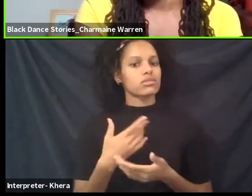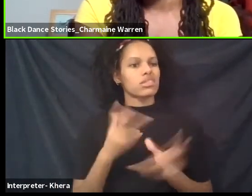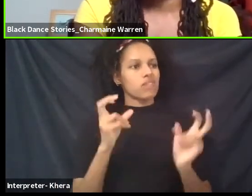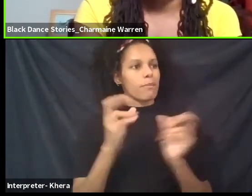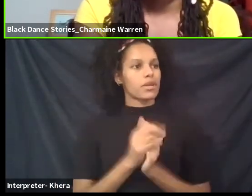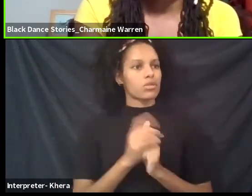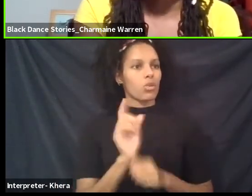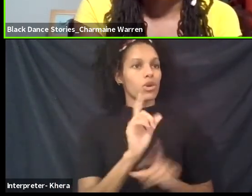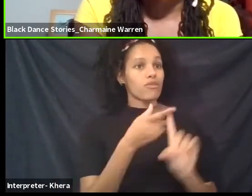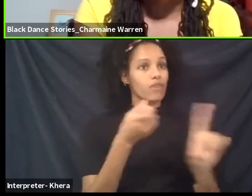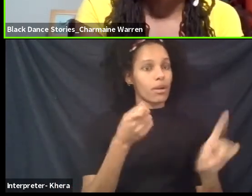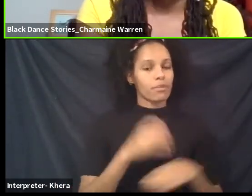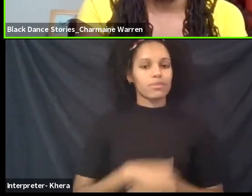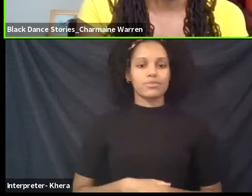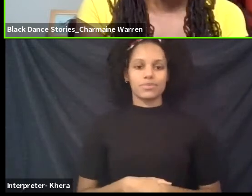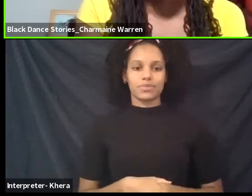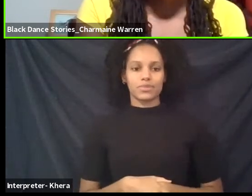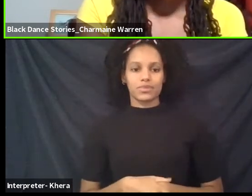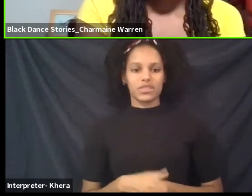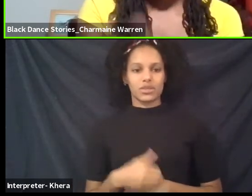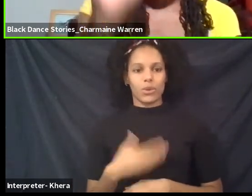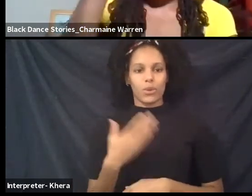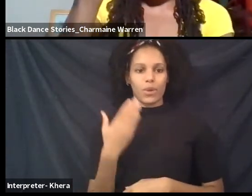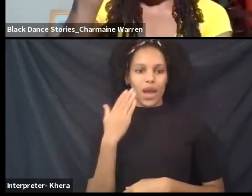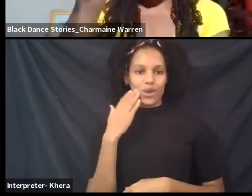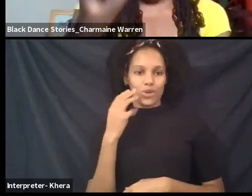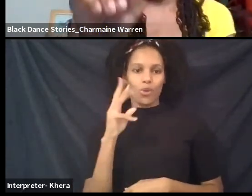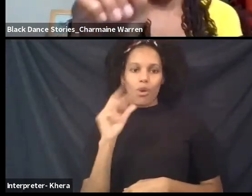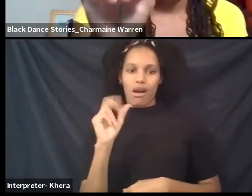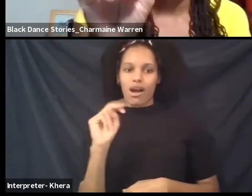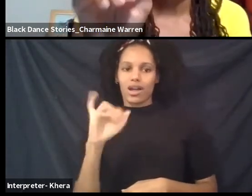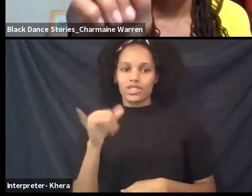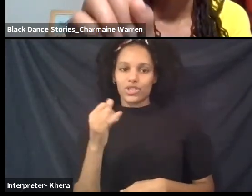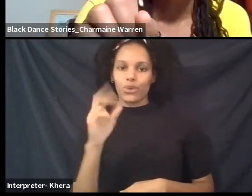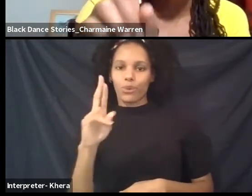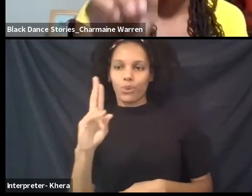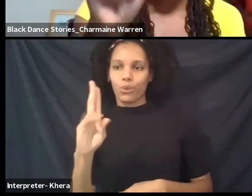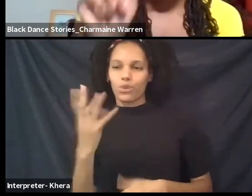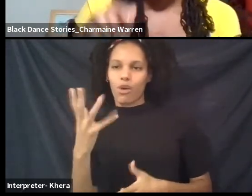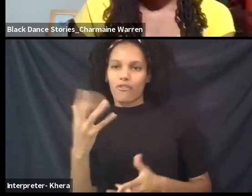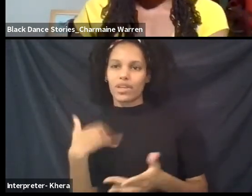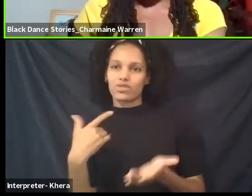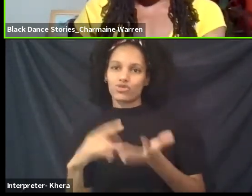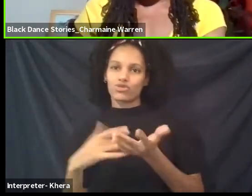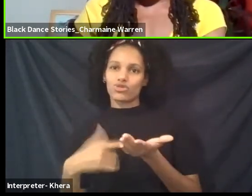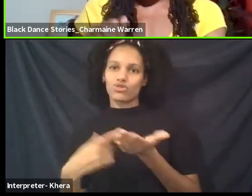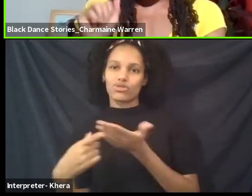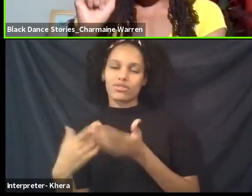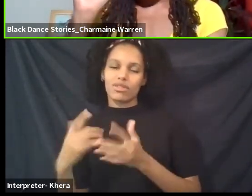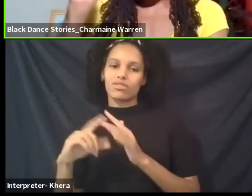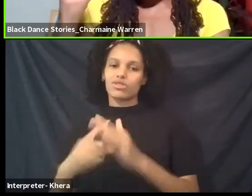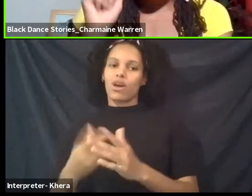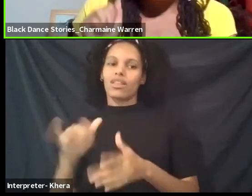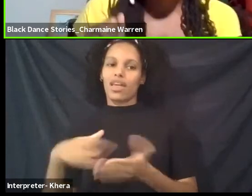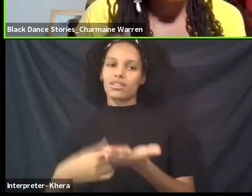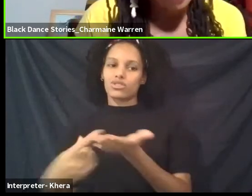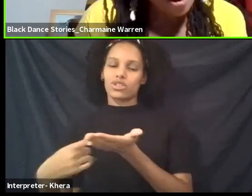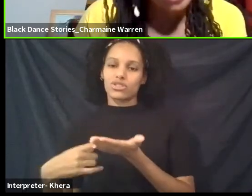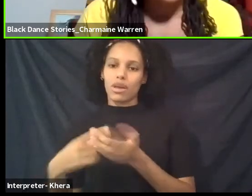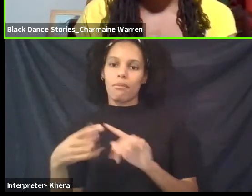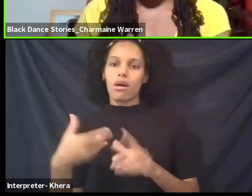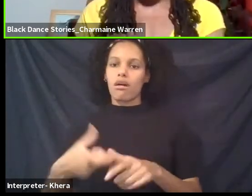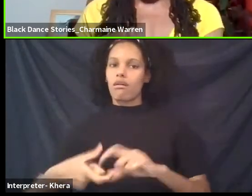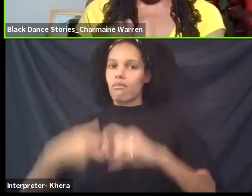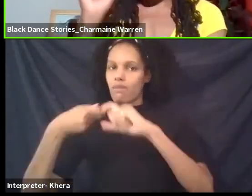I know, Wanjira, you kind of started. No, you did start. Yeah. Actually, pause while you think about that. Douglas